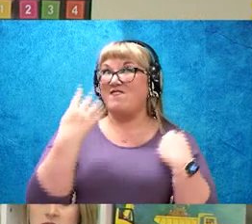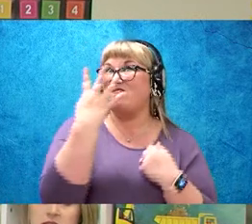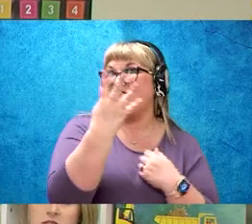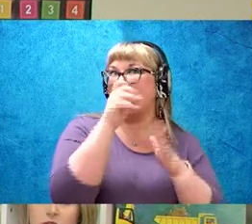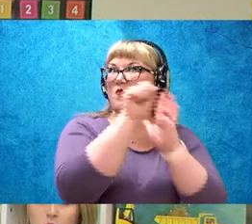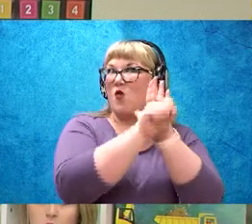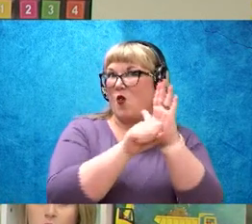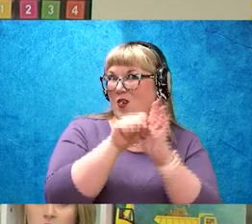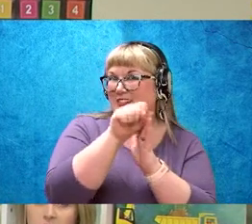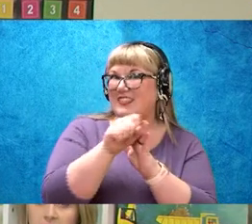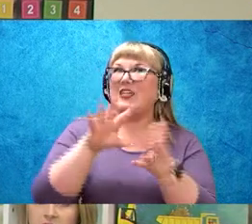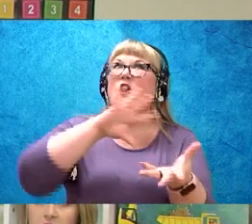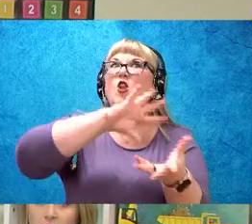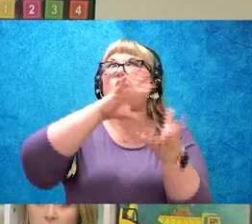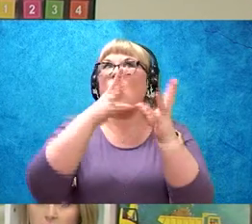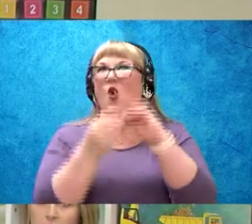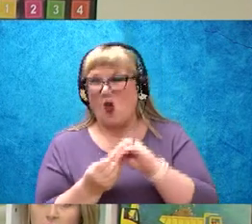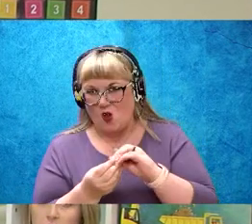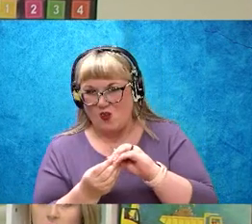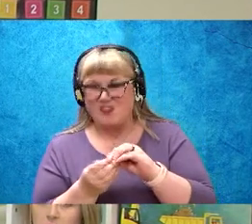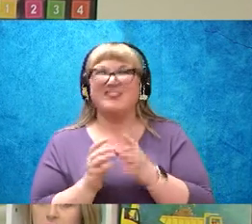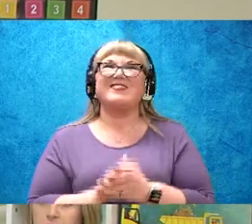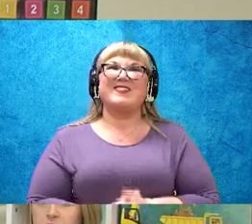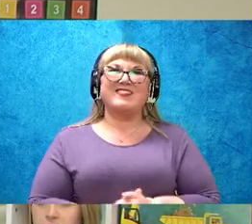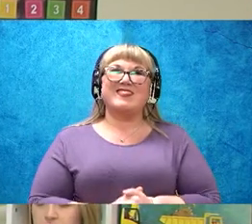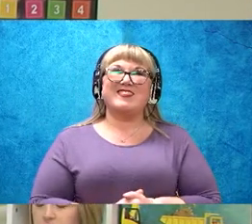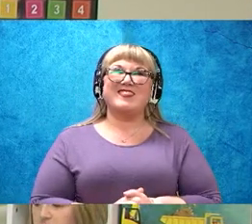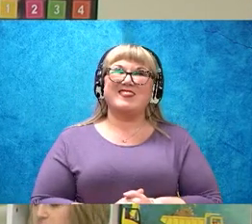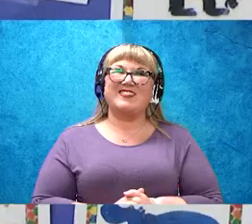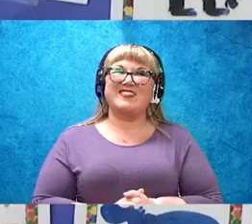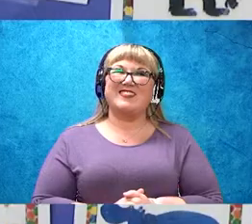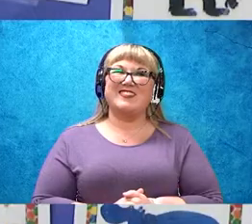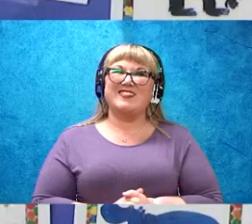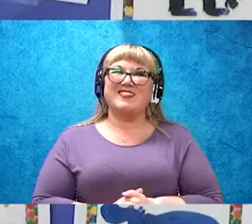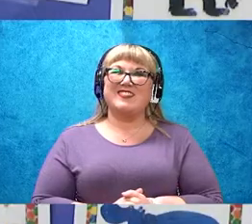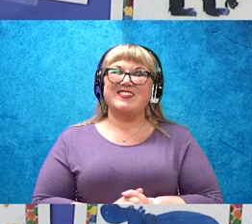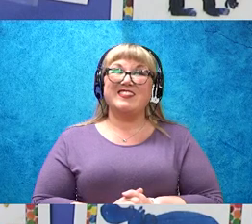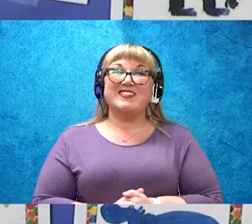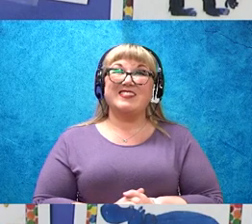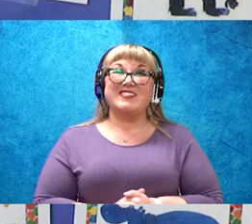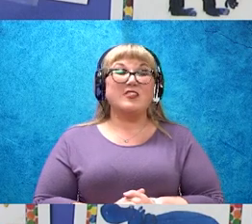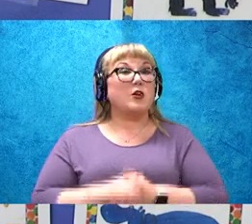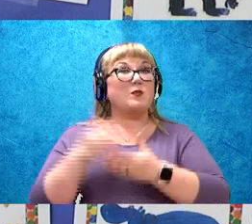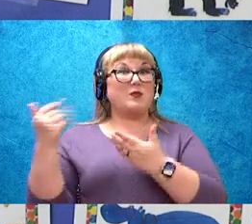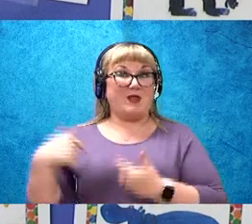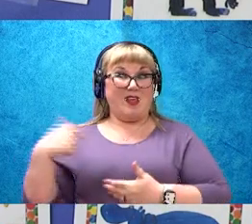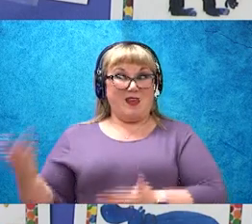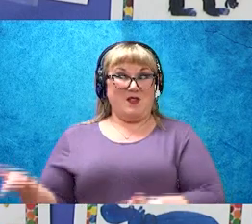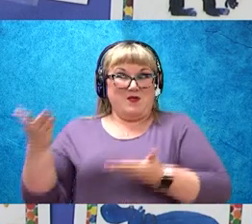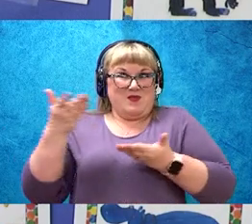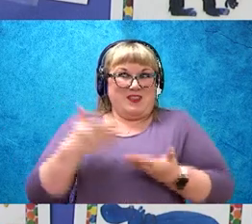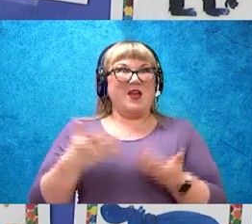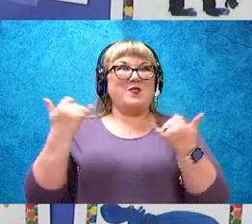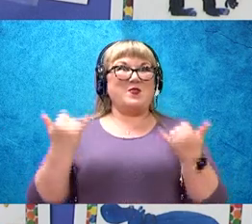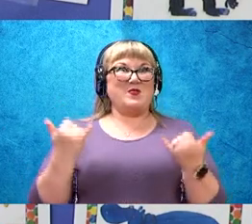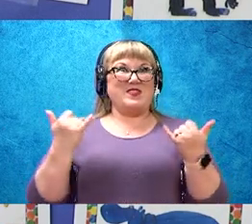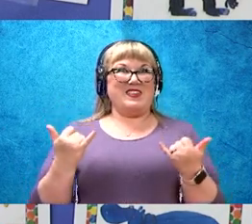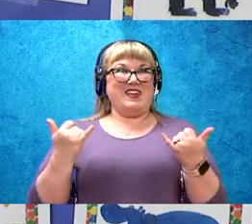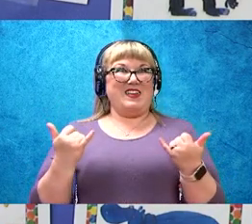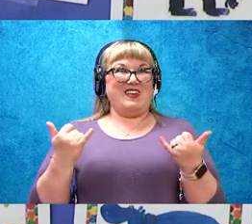seasons four in all. I brought with me today